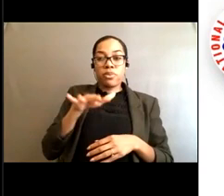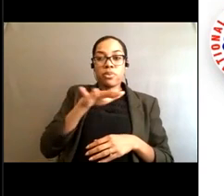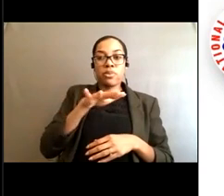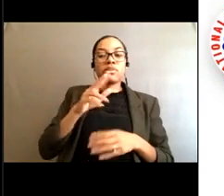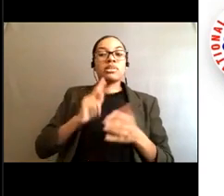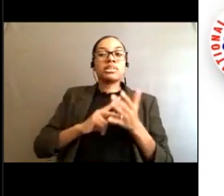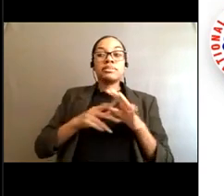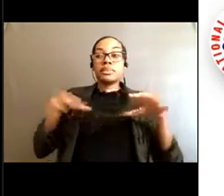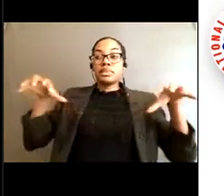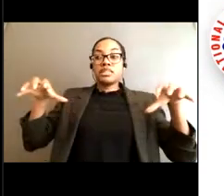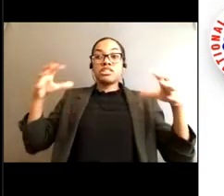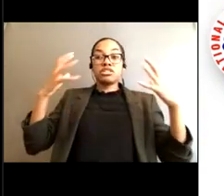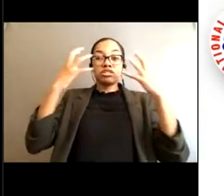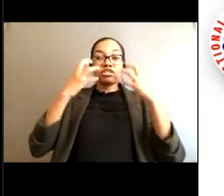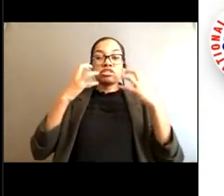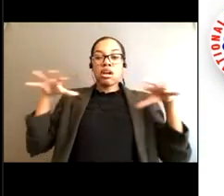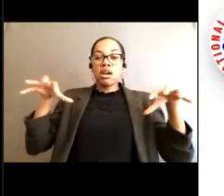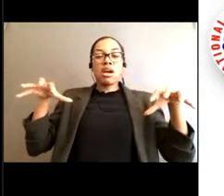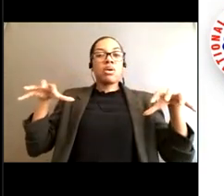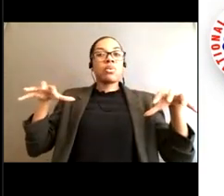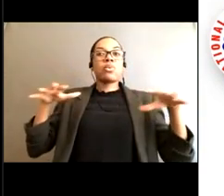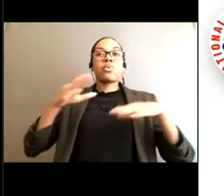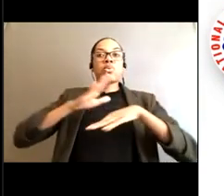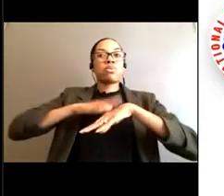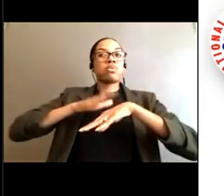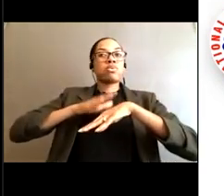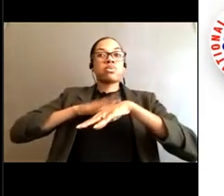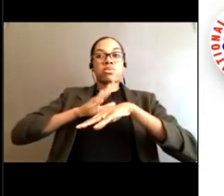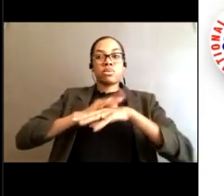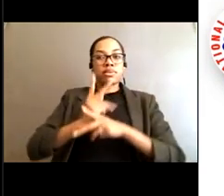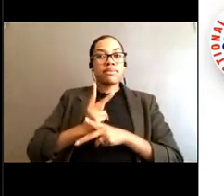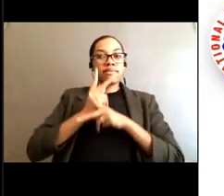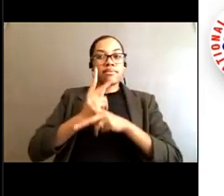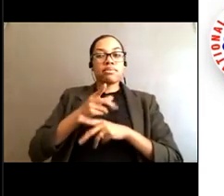by lighter colors, that might be an area to avoid.